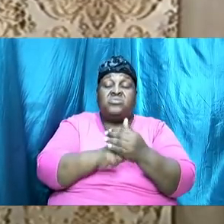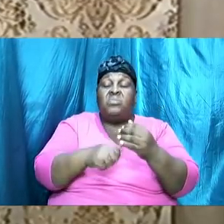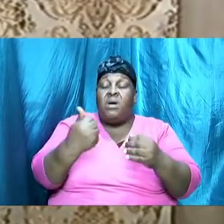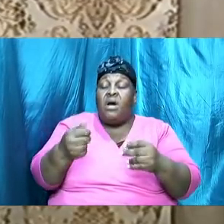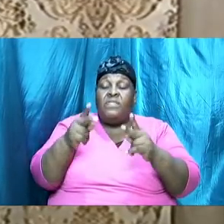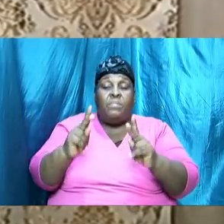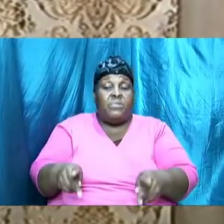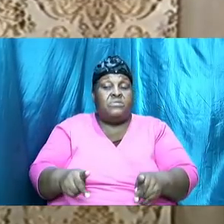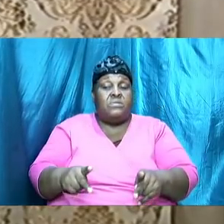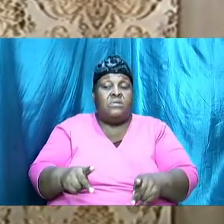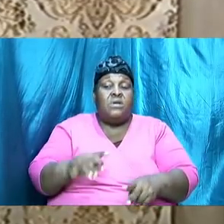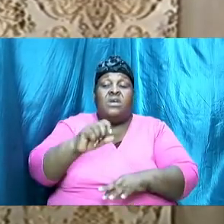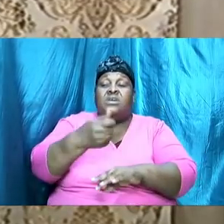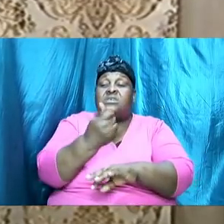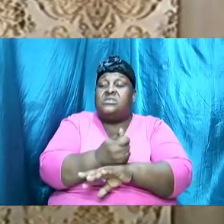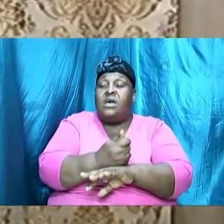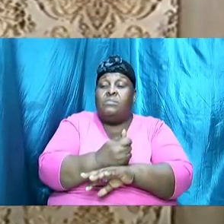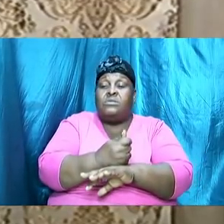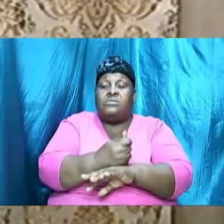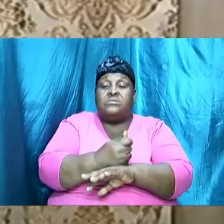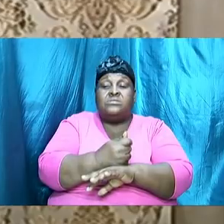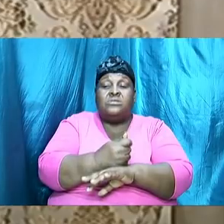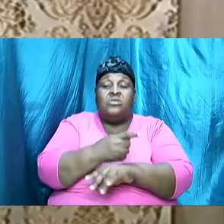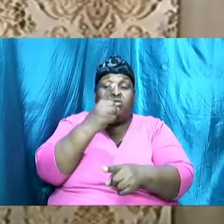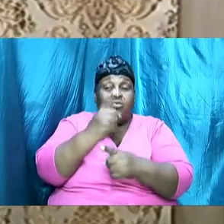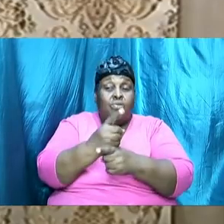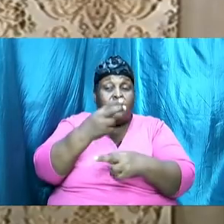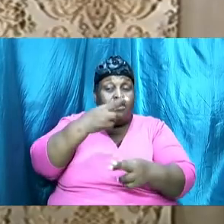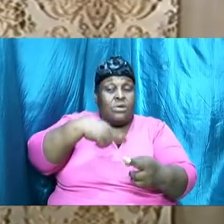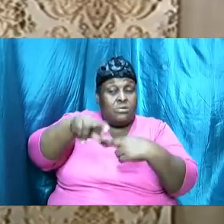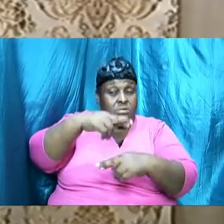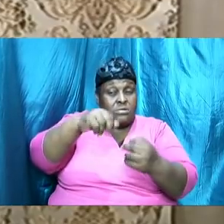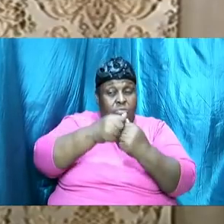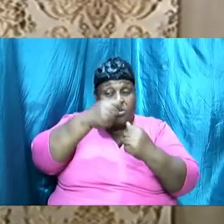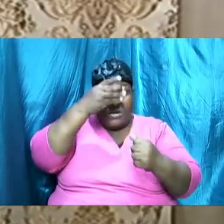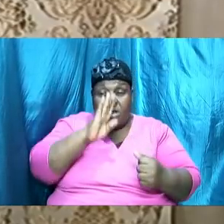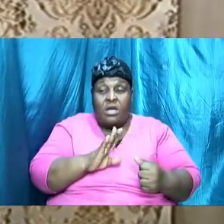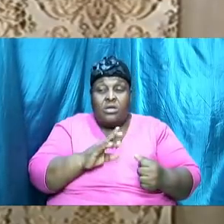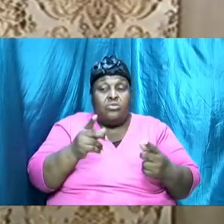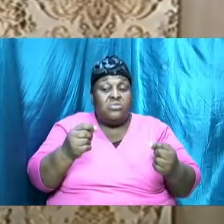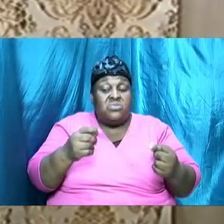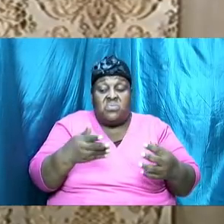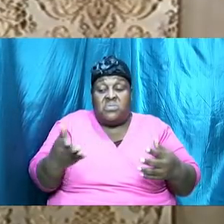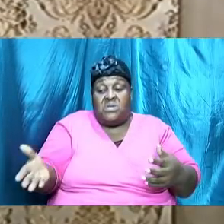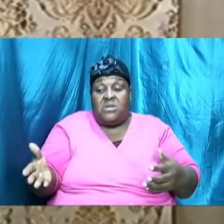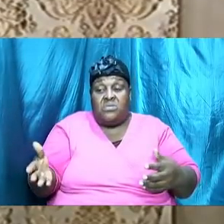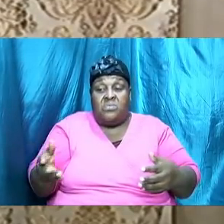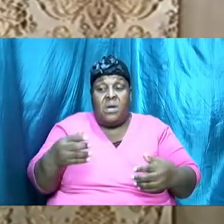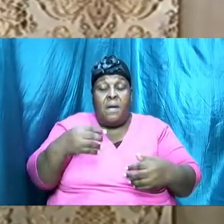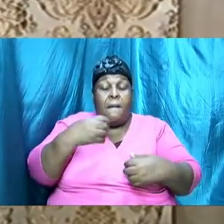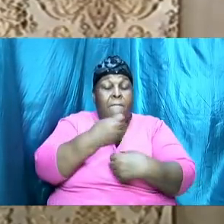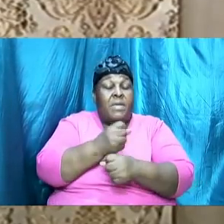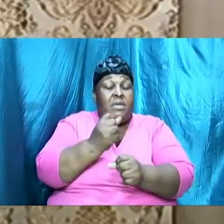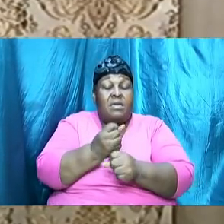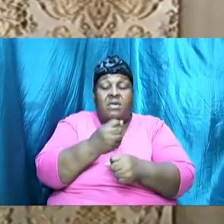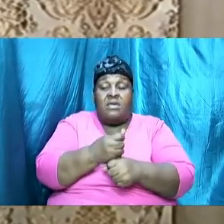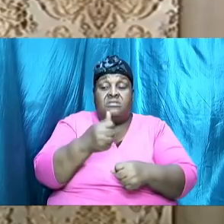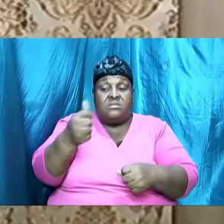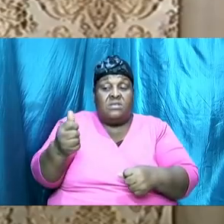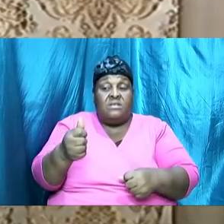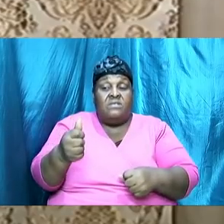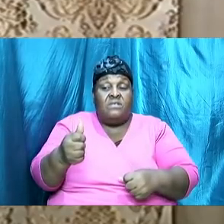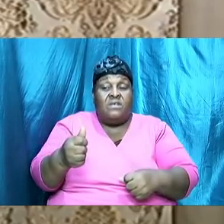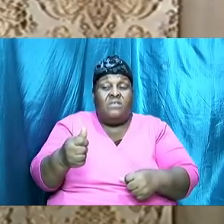establish the right relationship with god if we do that we are setting up ourselves for a bitter experience